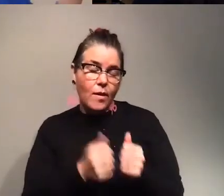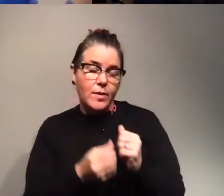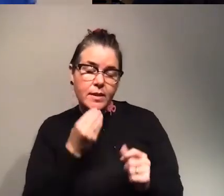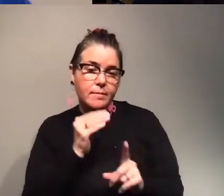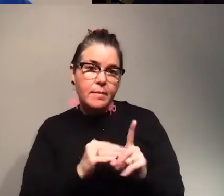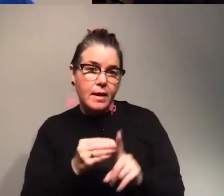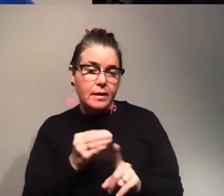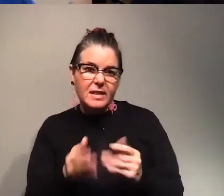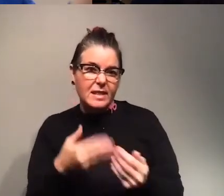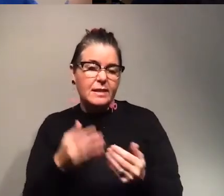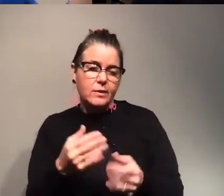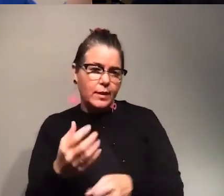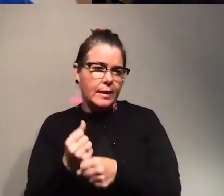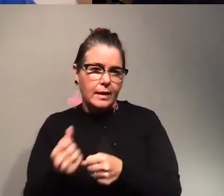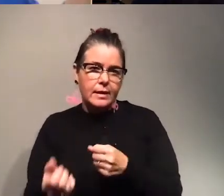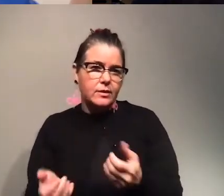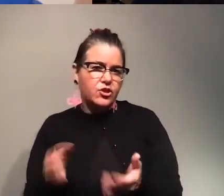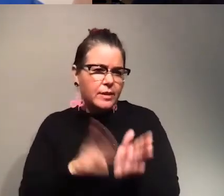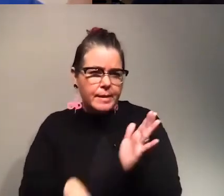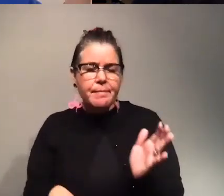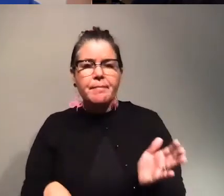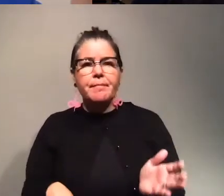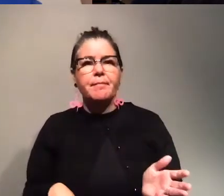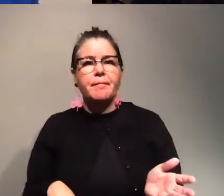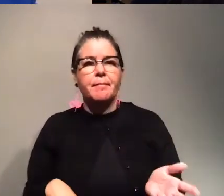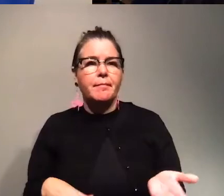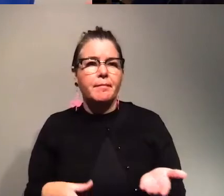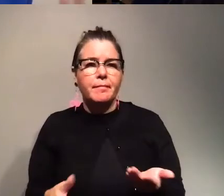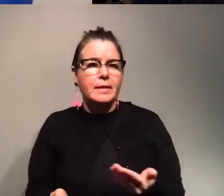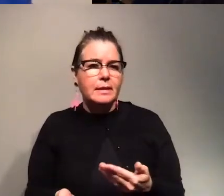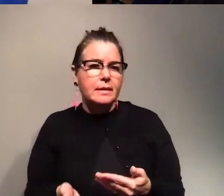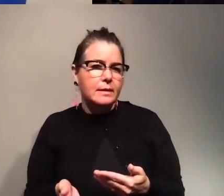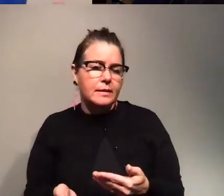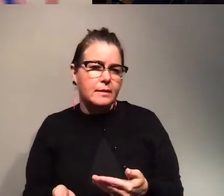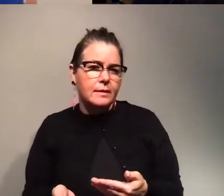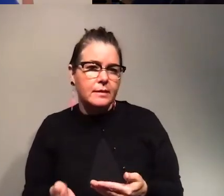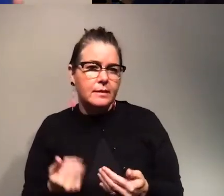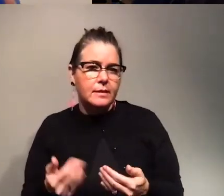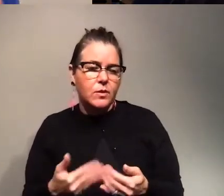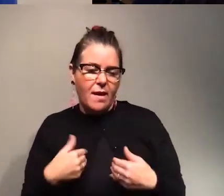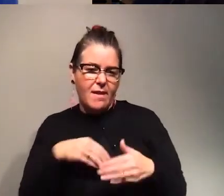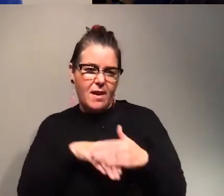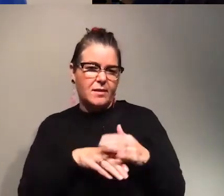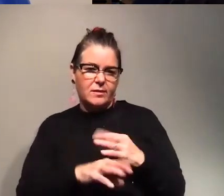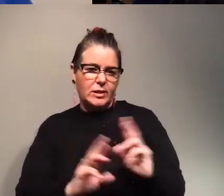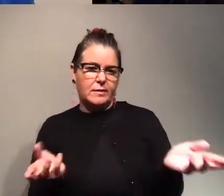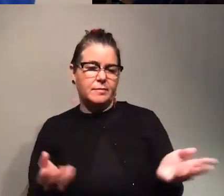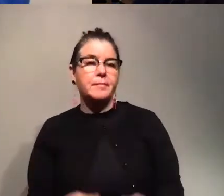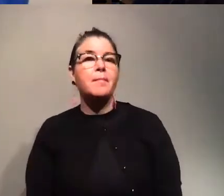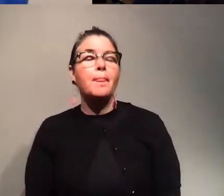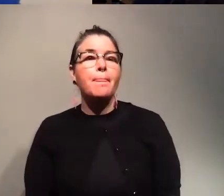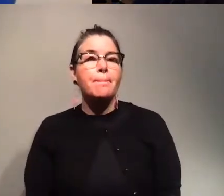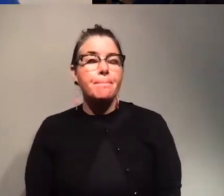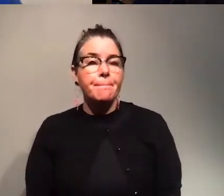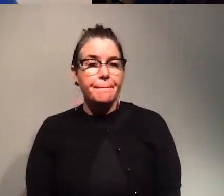it's very easy to get and very cheap and very easy to uh to have access to so but there